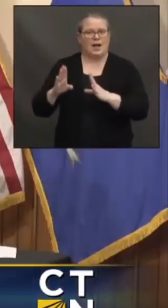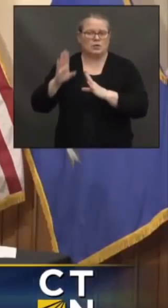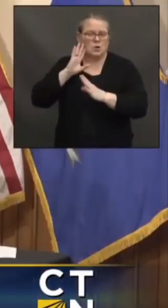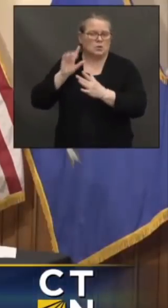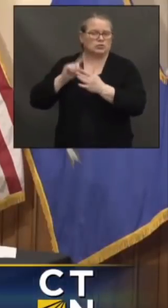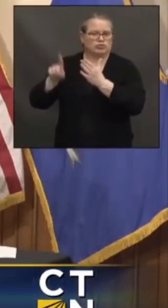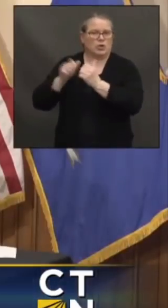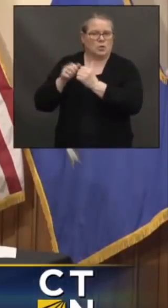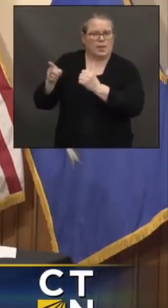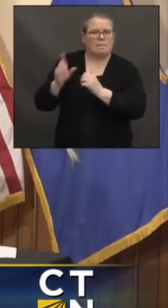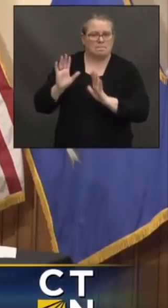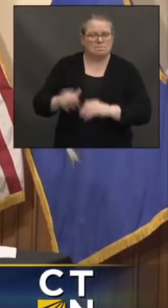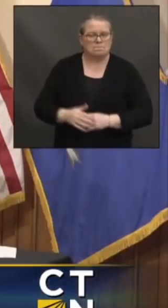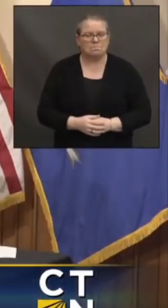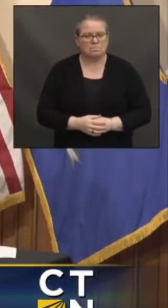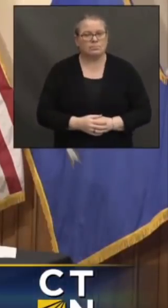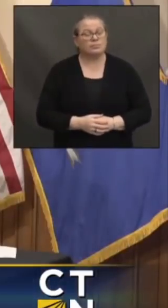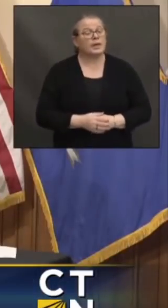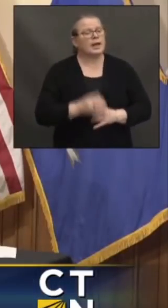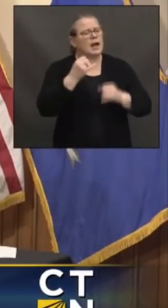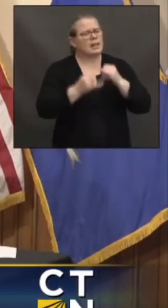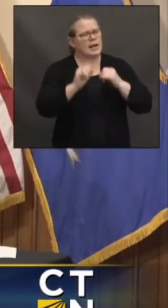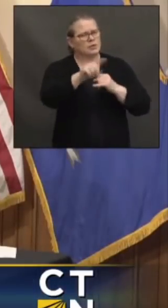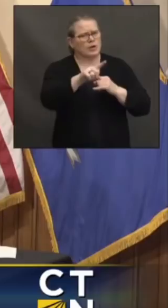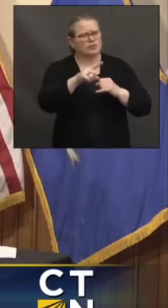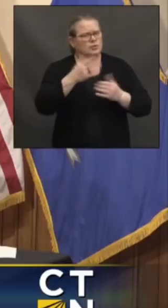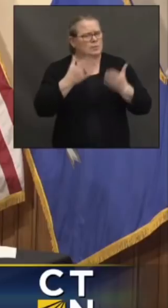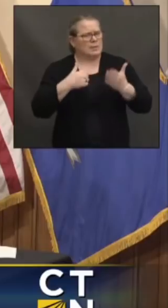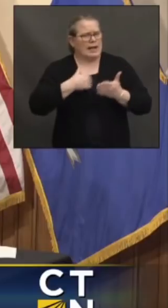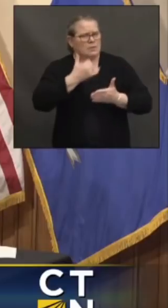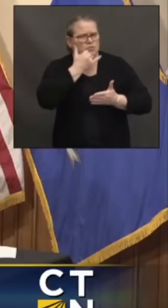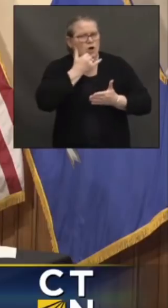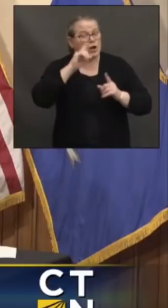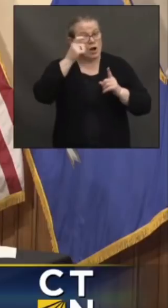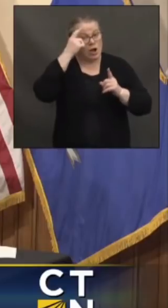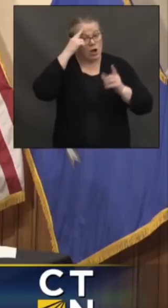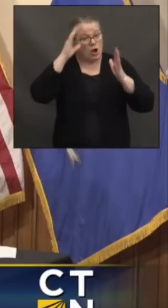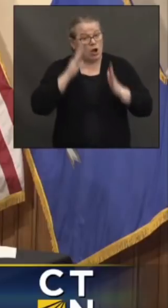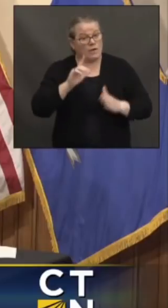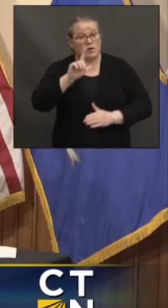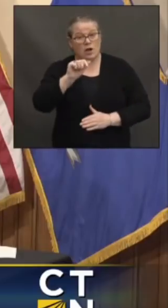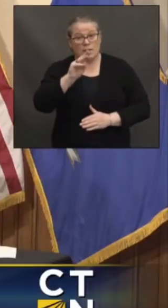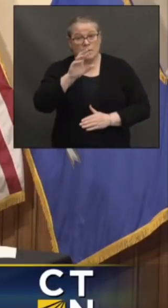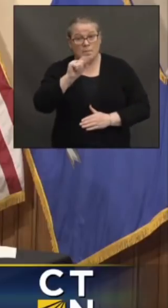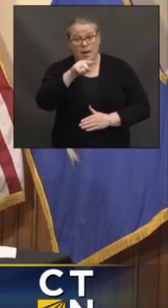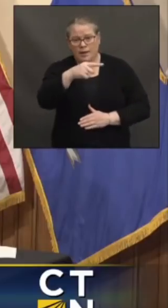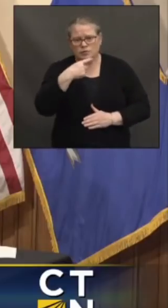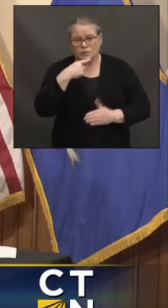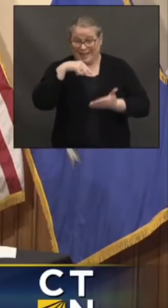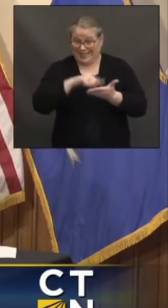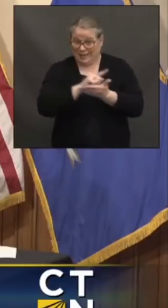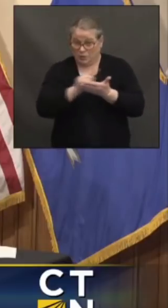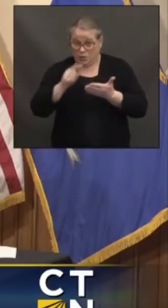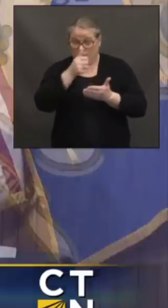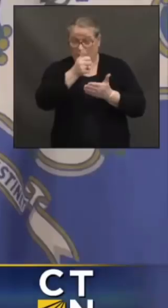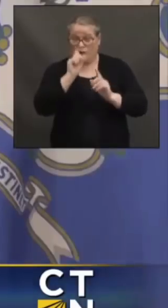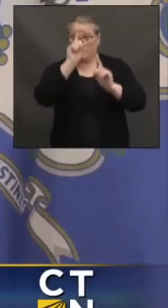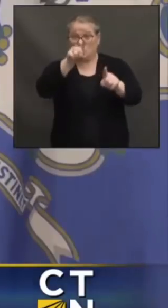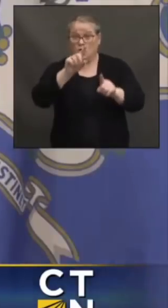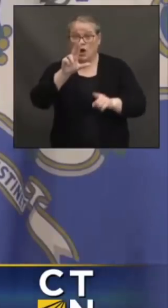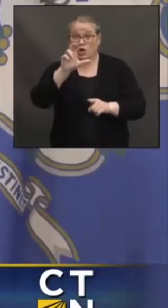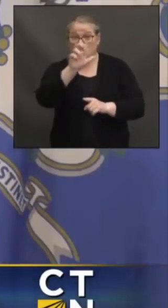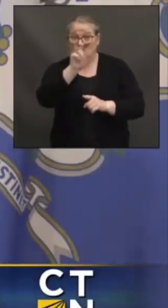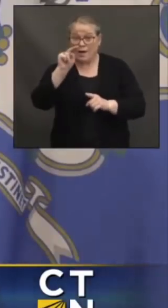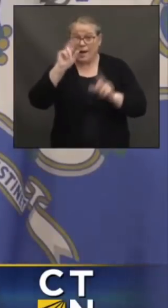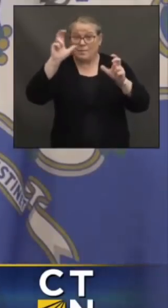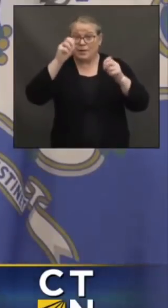Okay, and last question. And correct me if I'm wrong, Governor Lamont, did you say you are going to a UConn game this week? Not to